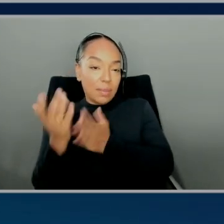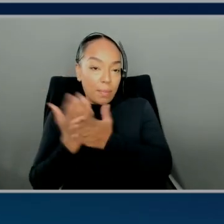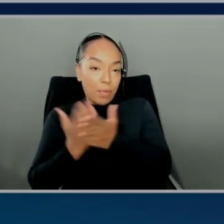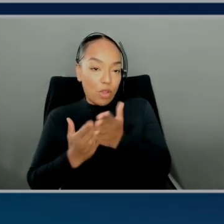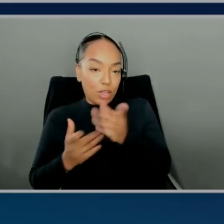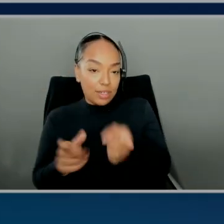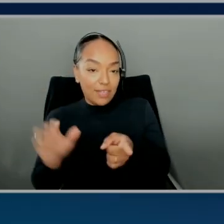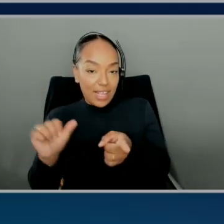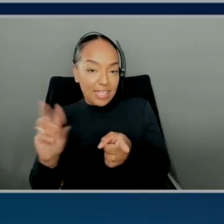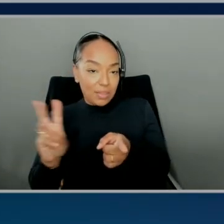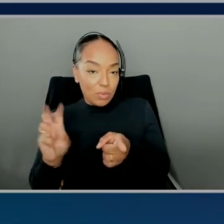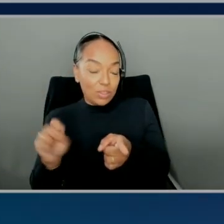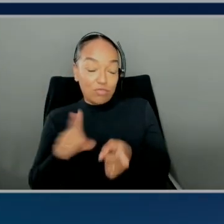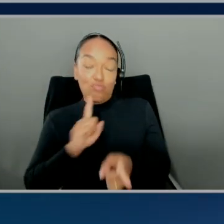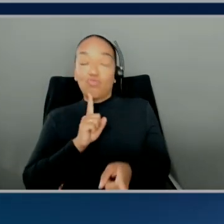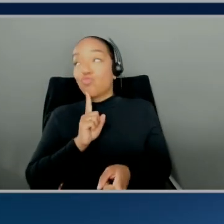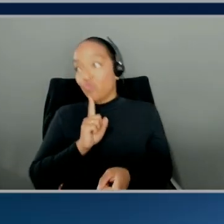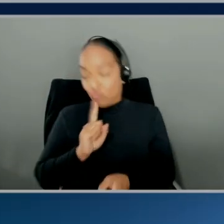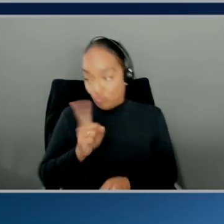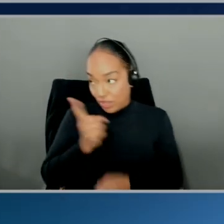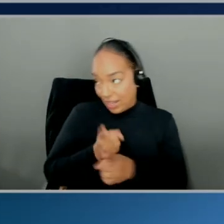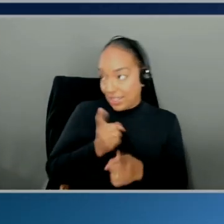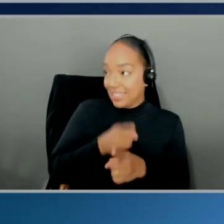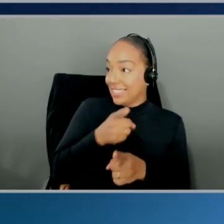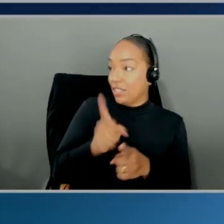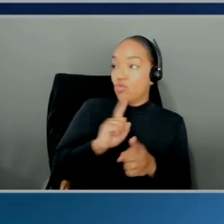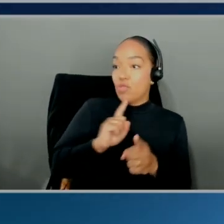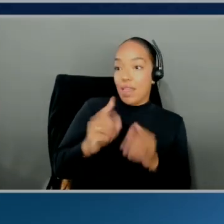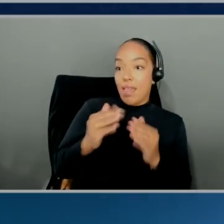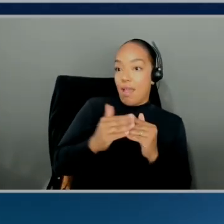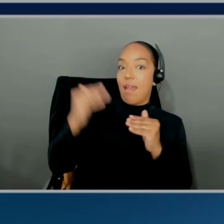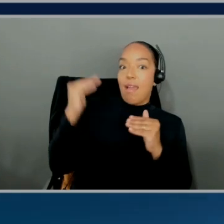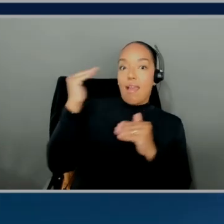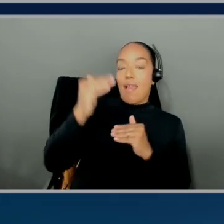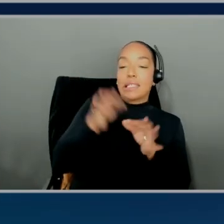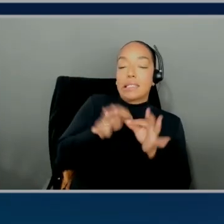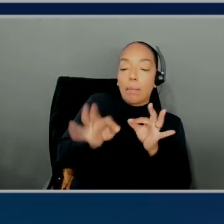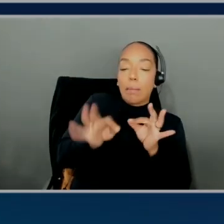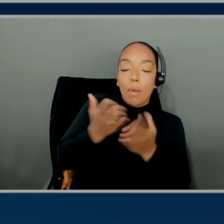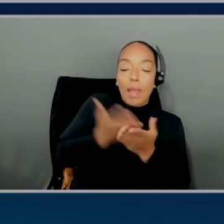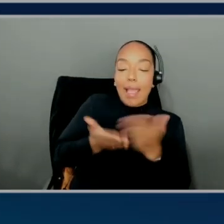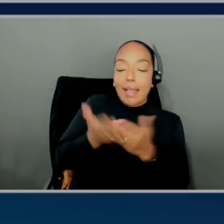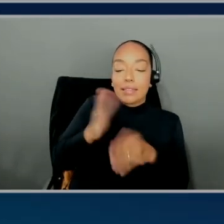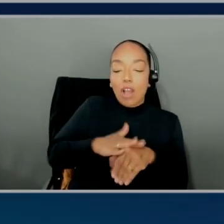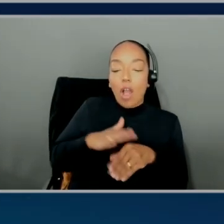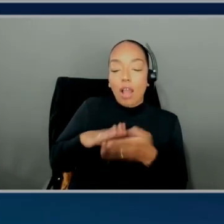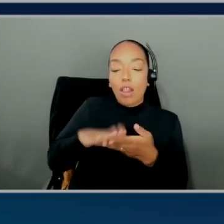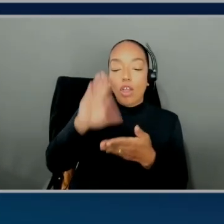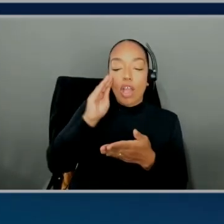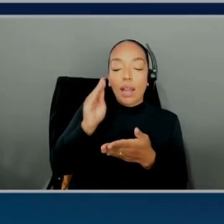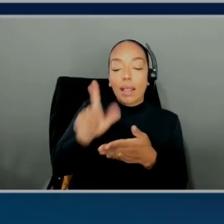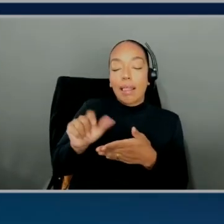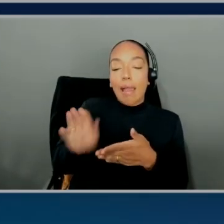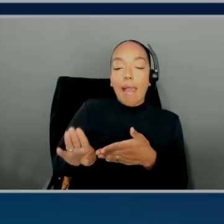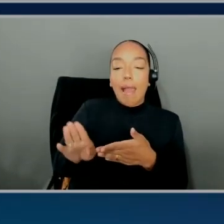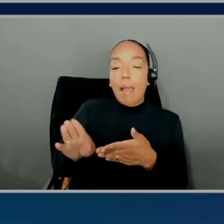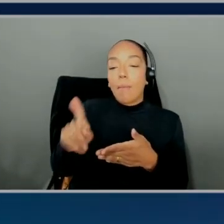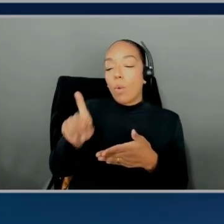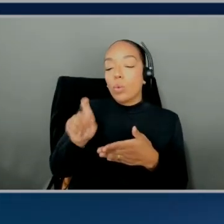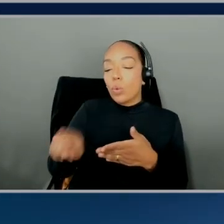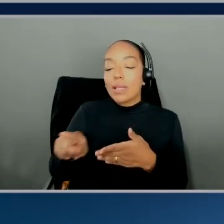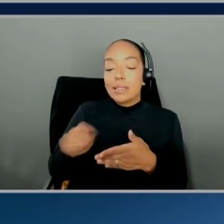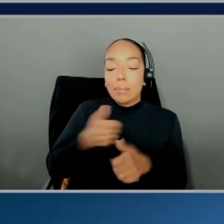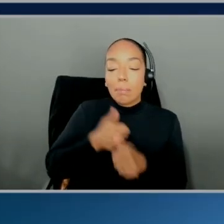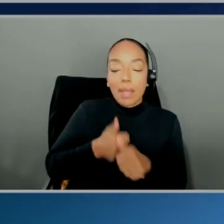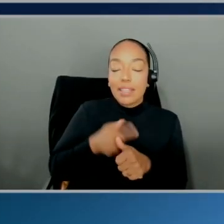this goes beyond just simple hands-on lab-based learning or like quiz-based learning, which is great, but this is actually rating you on things